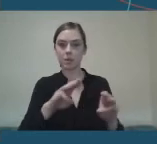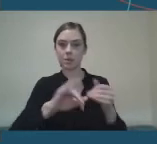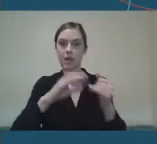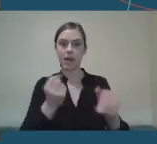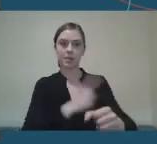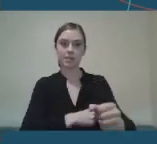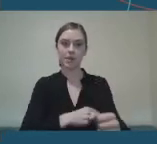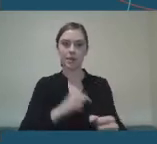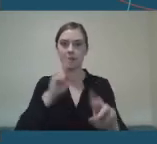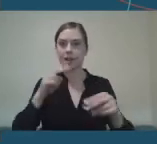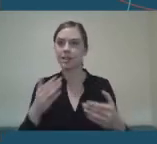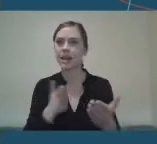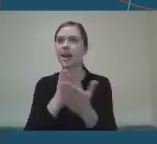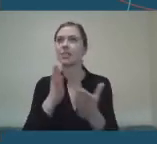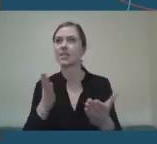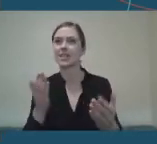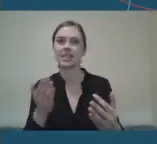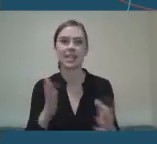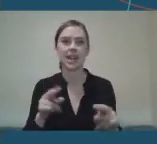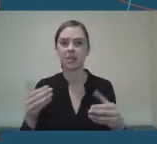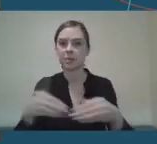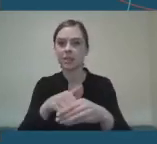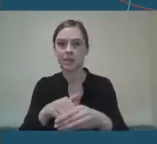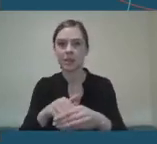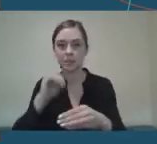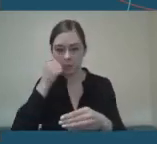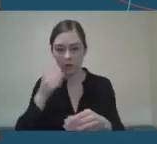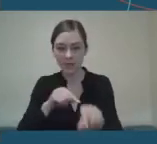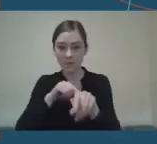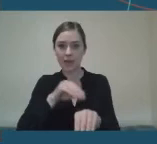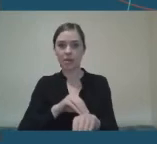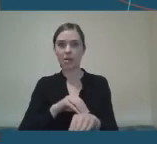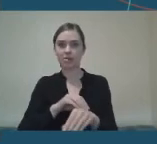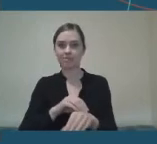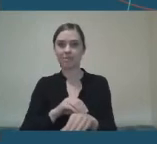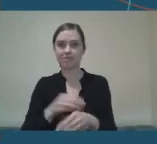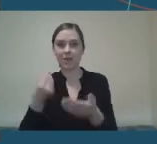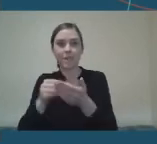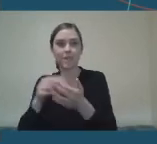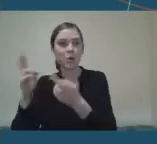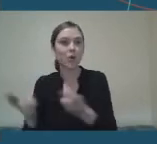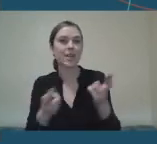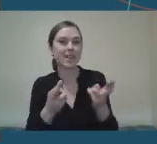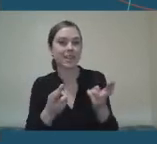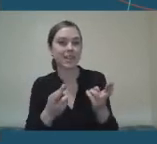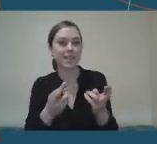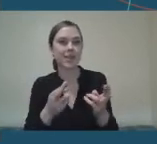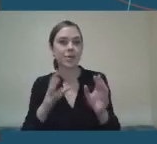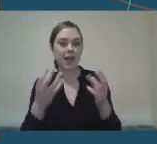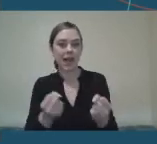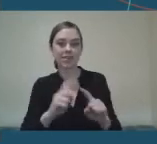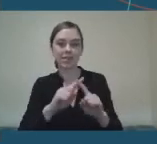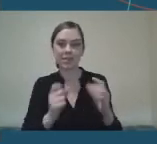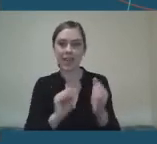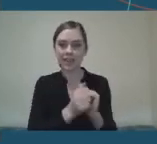also a big impact across that sector because they relied hugely on fundraising to carry out a lot of their activities. And that just wasn't